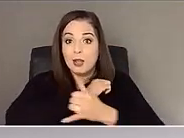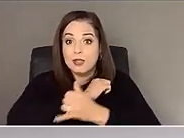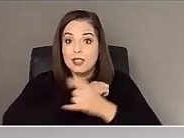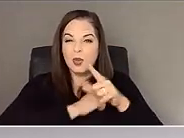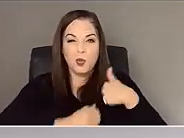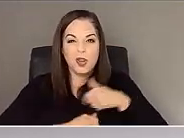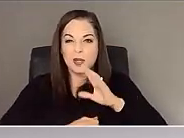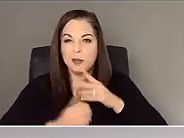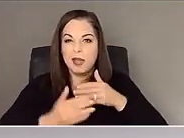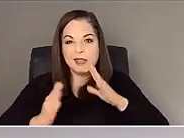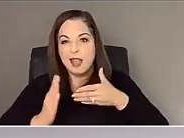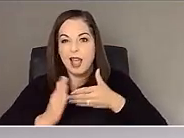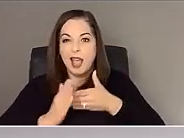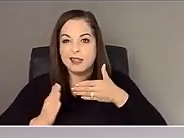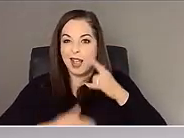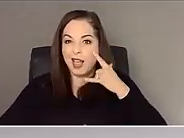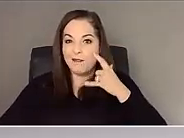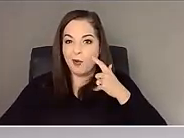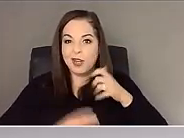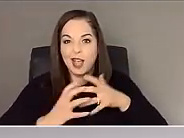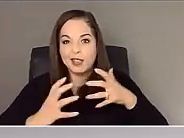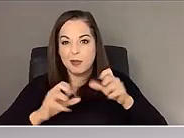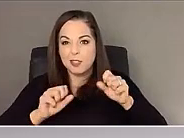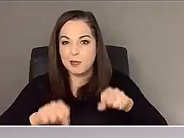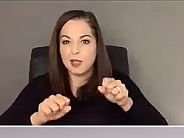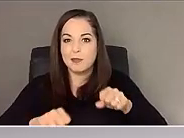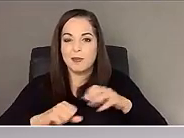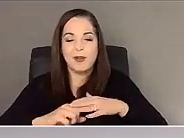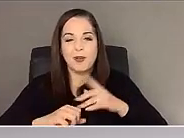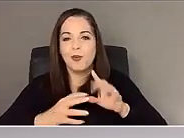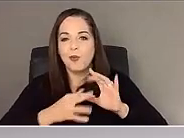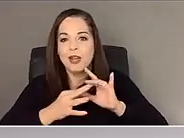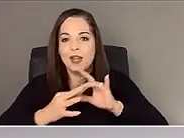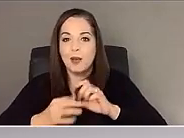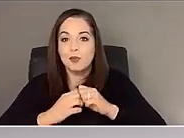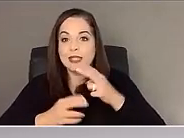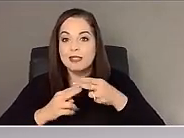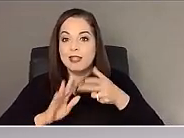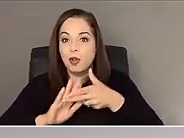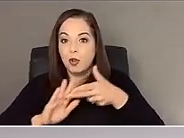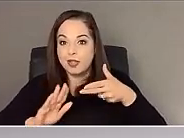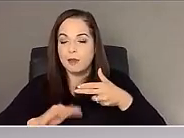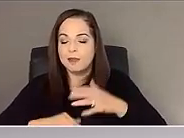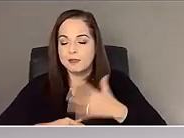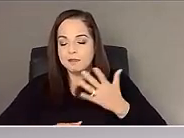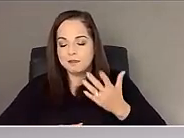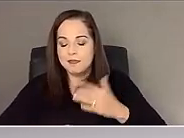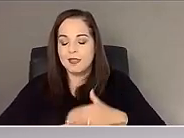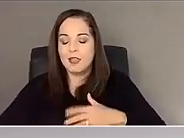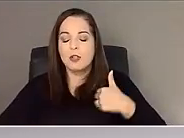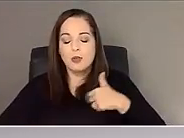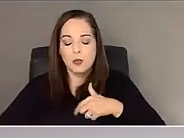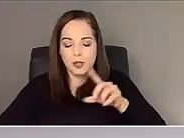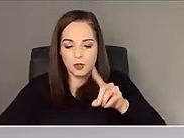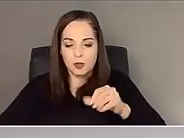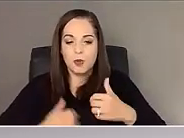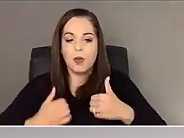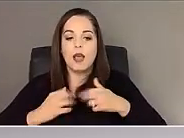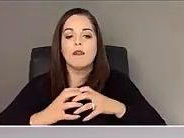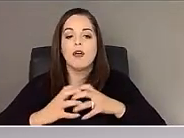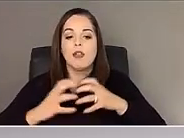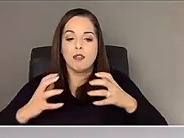-California as possible when it comes to stereotypes. So we do have a lot,